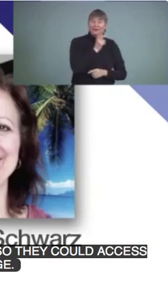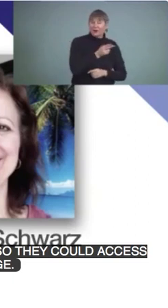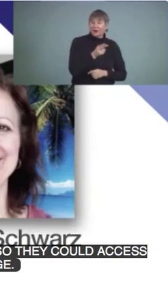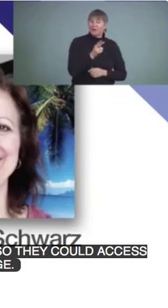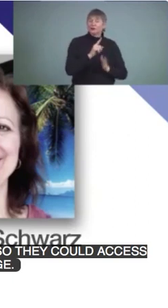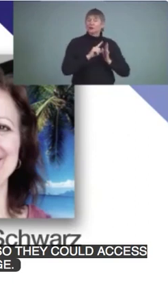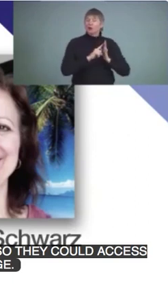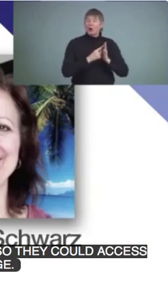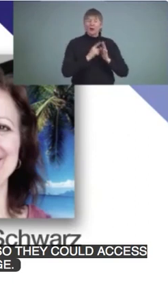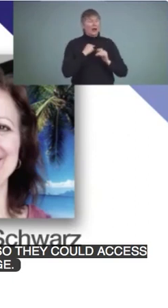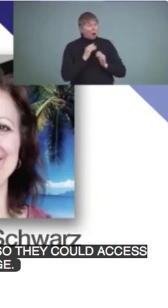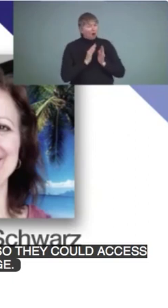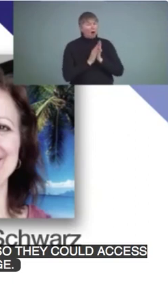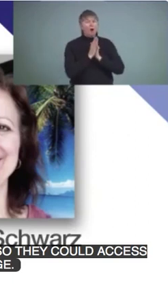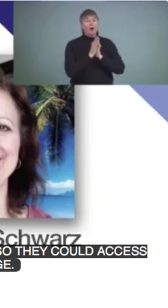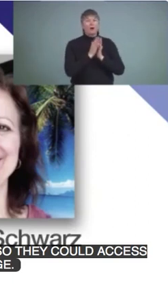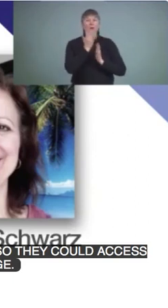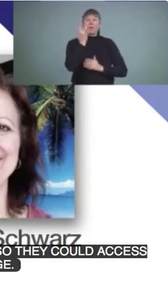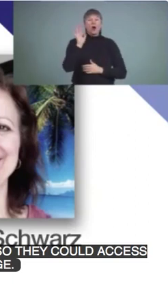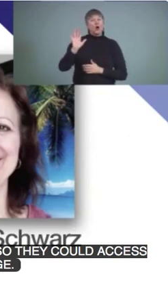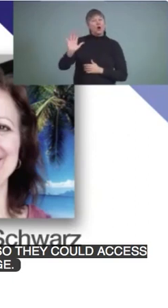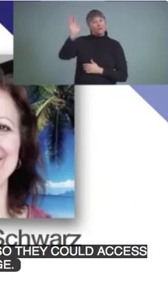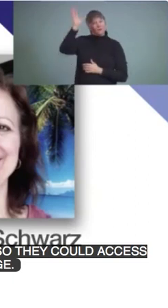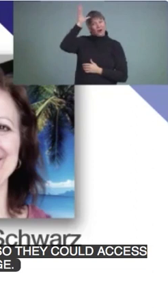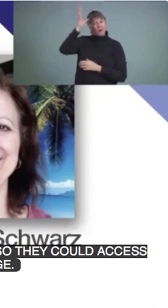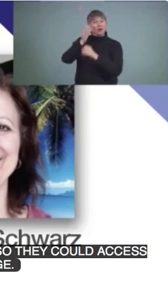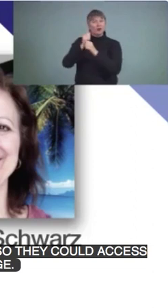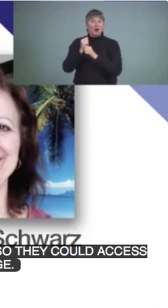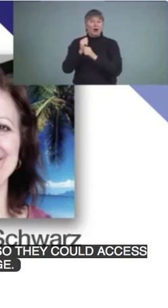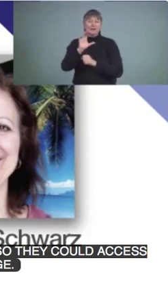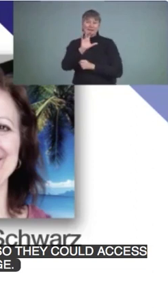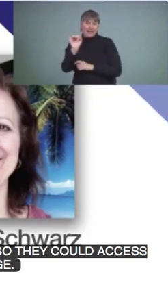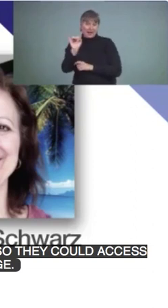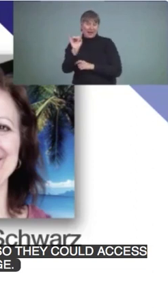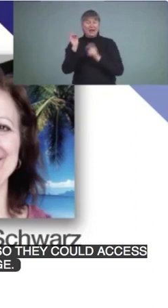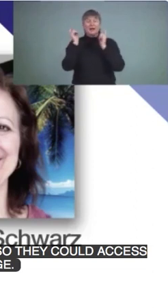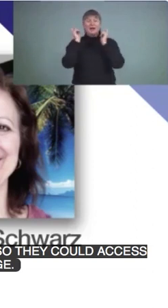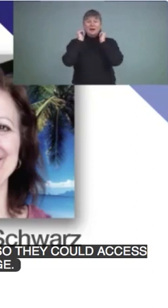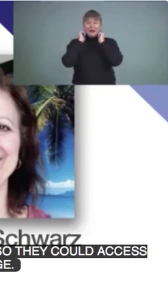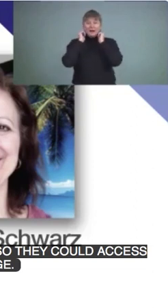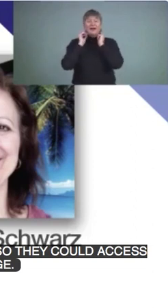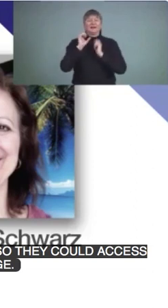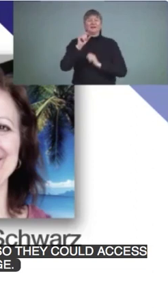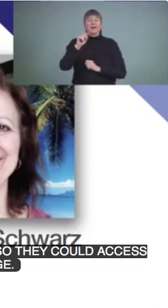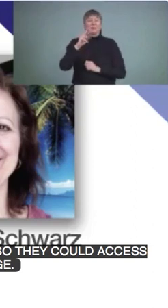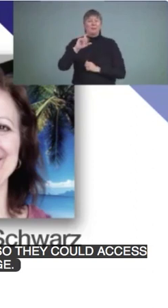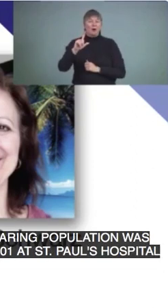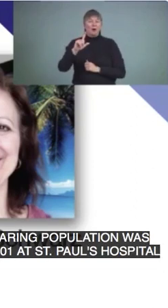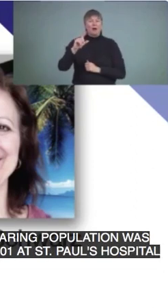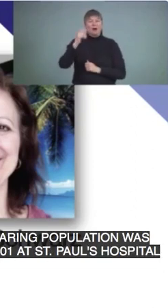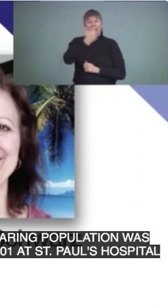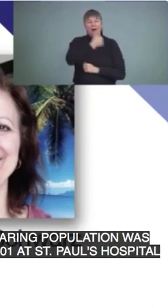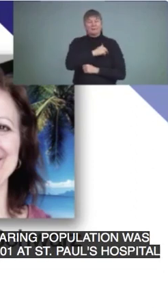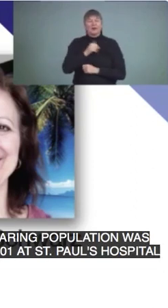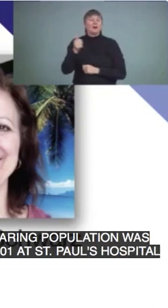her father received cochlear implants in 2001 at St. Paul's Hospital in Vancouver after gradually losing